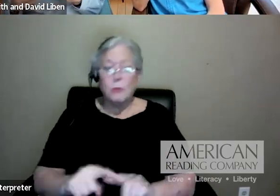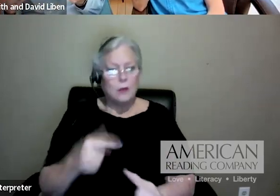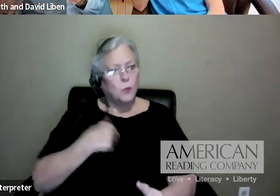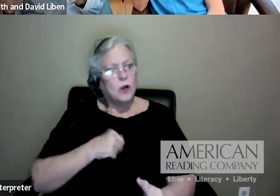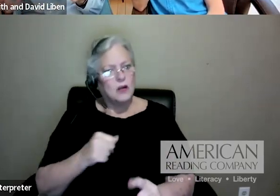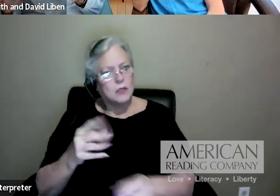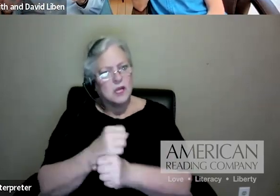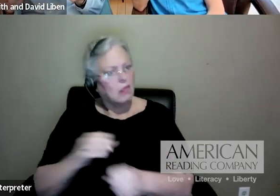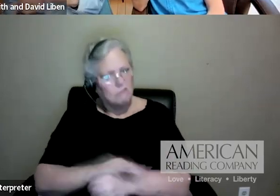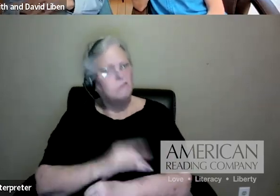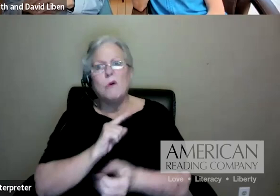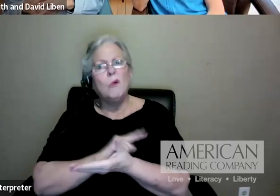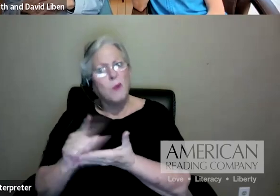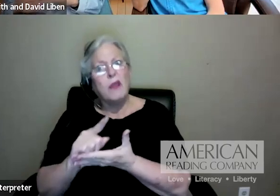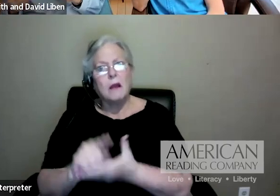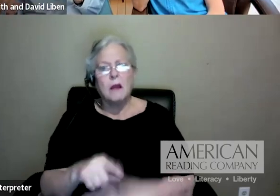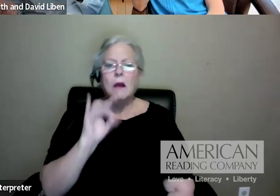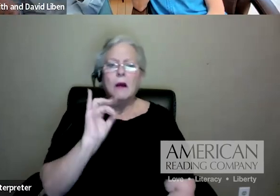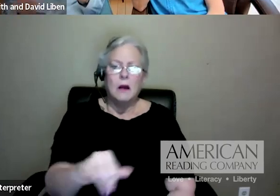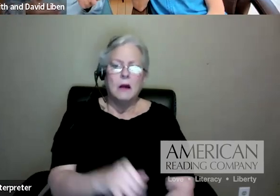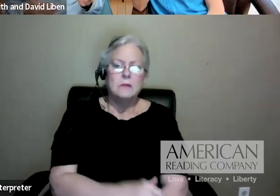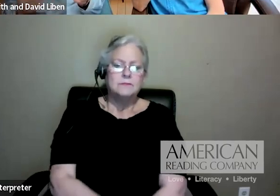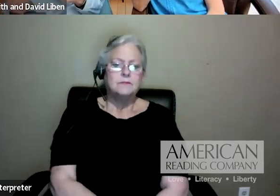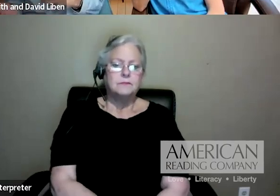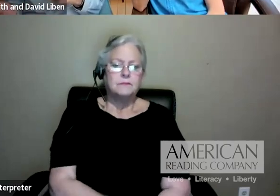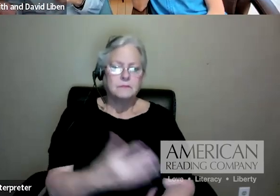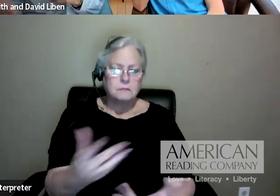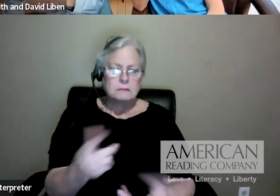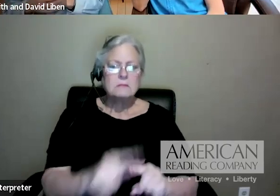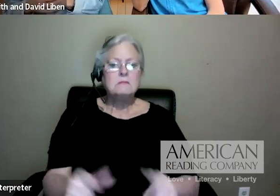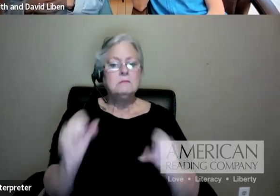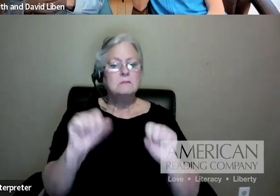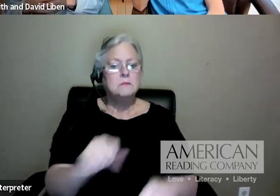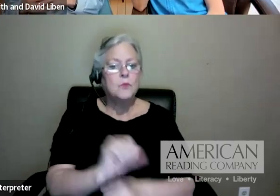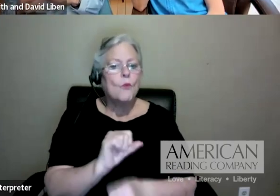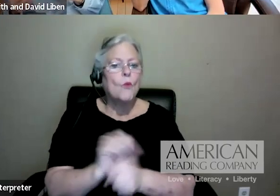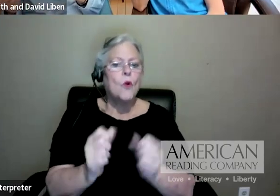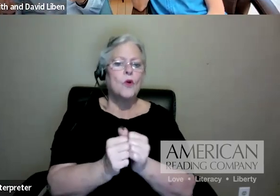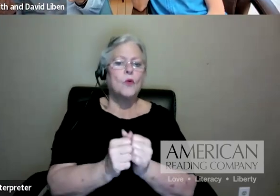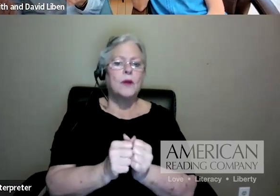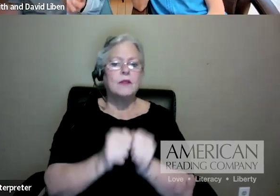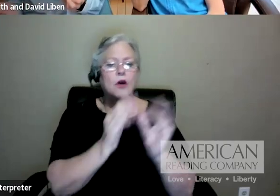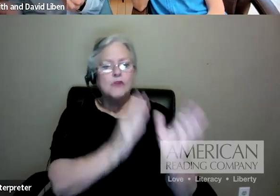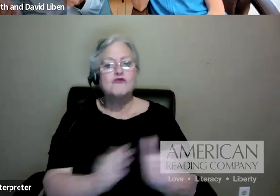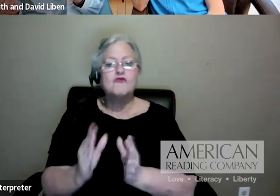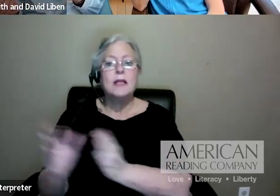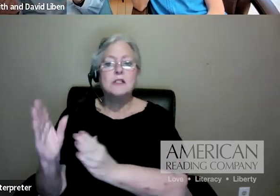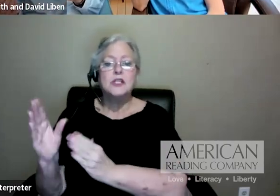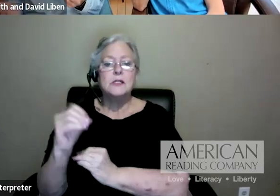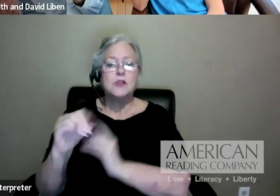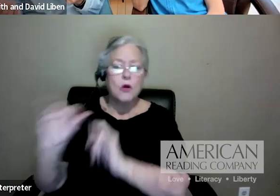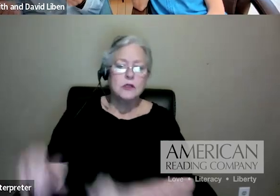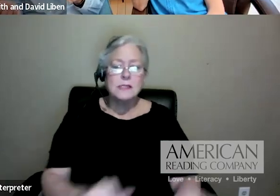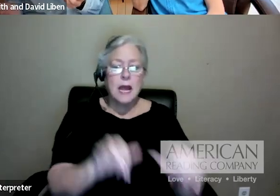So it's connected to exactly what Sue said, but it can work with strategies, or it could work with standards. And if there's too much of that,